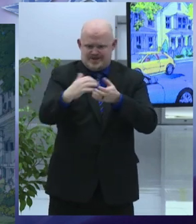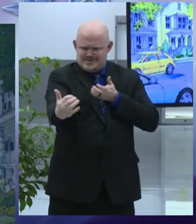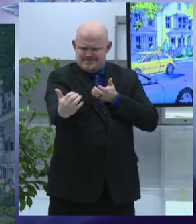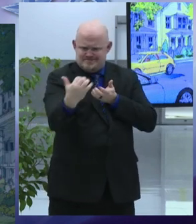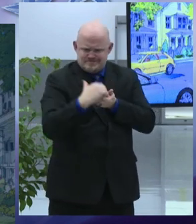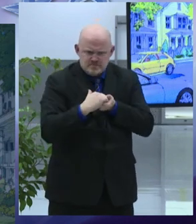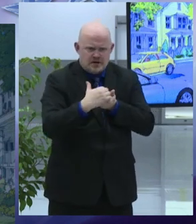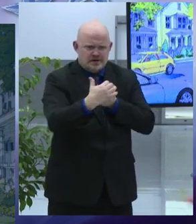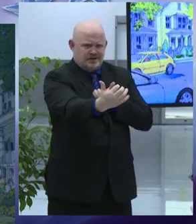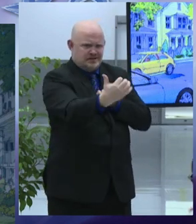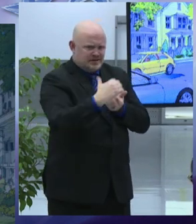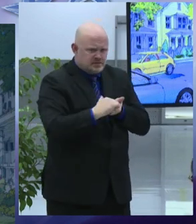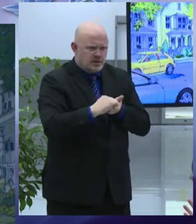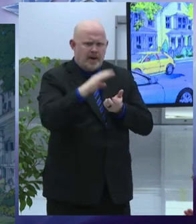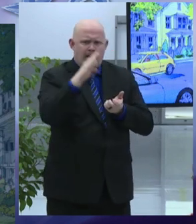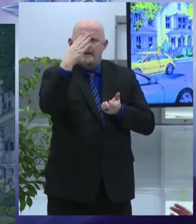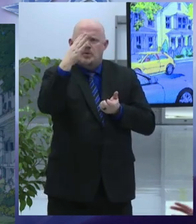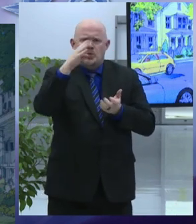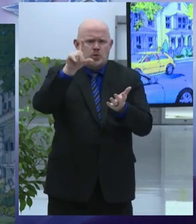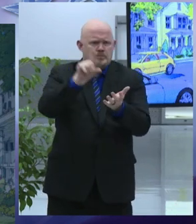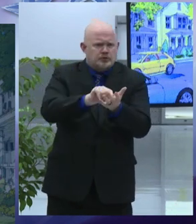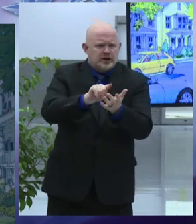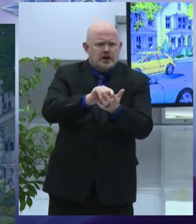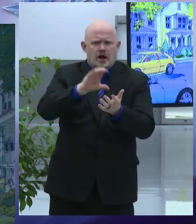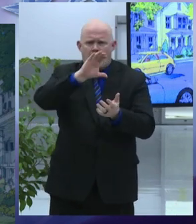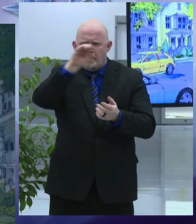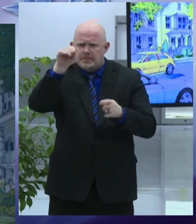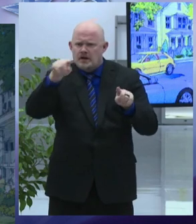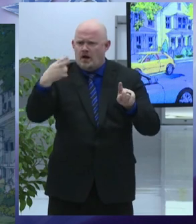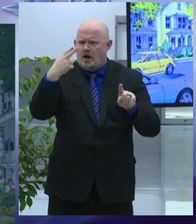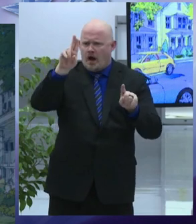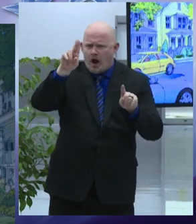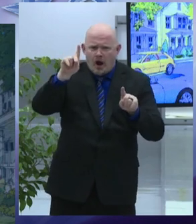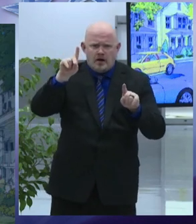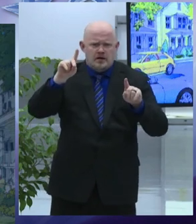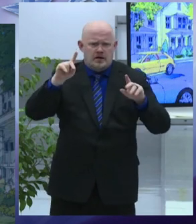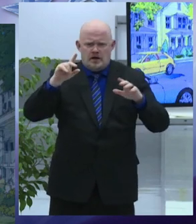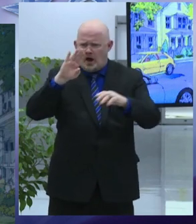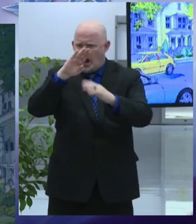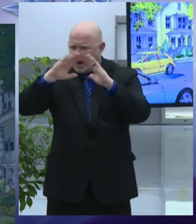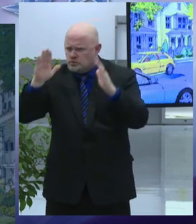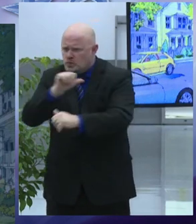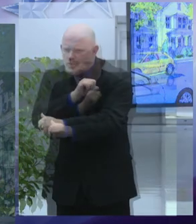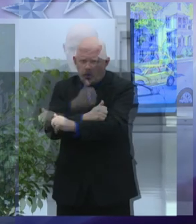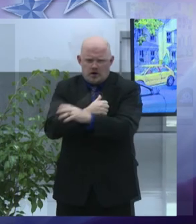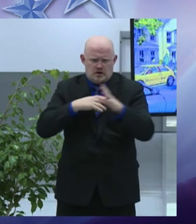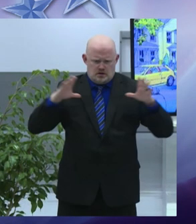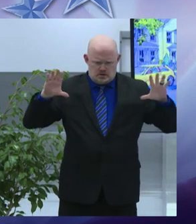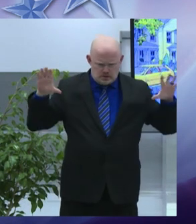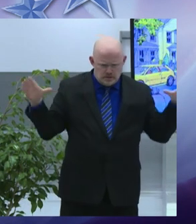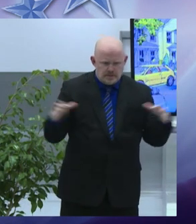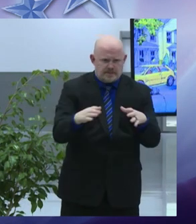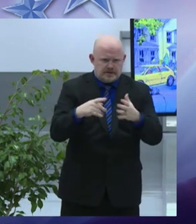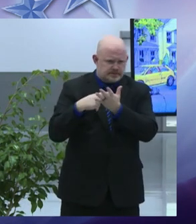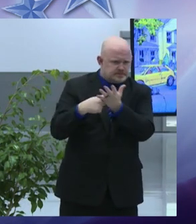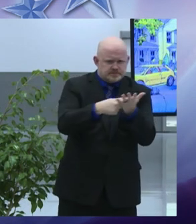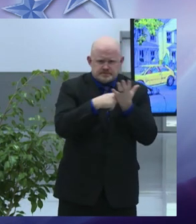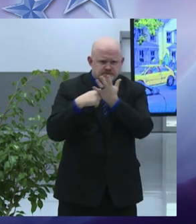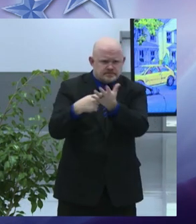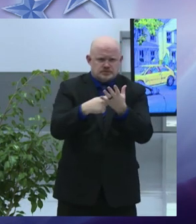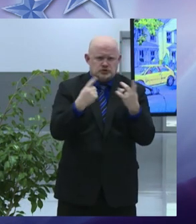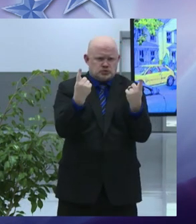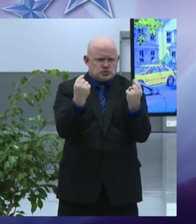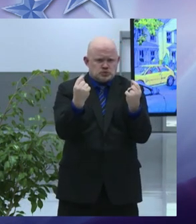blueprint 15 in association with the nationally proven purpose-built communities model the result will be an 800 million dollar